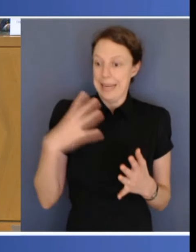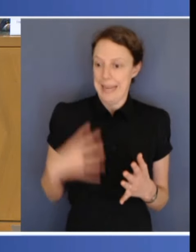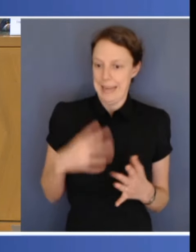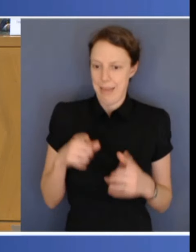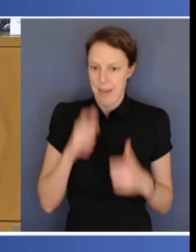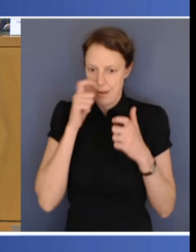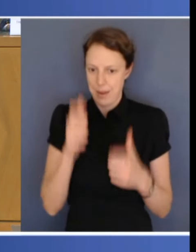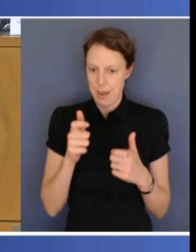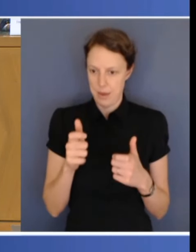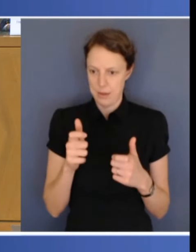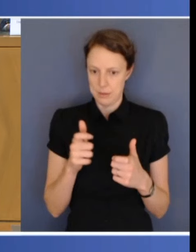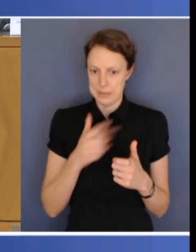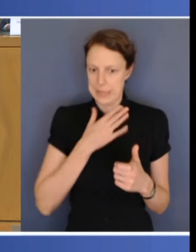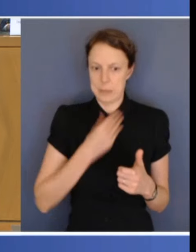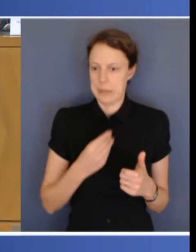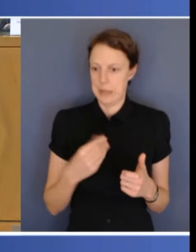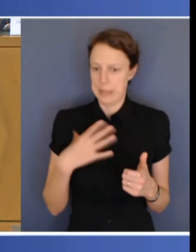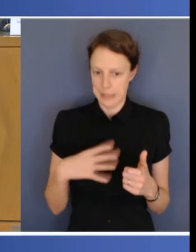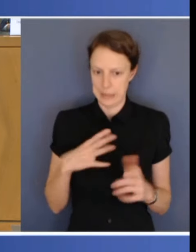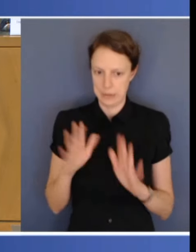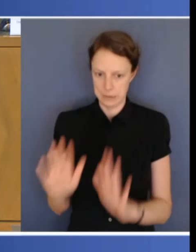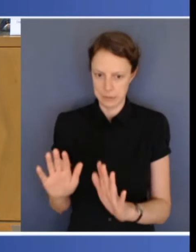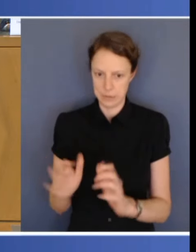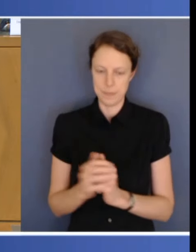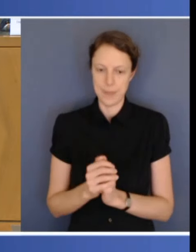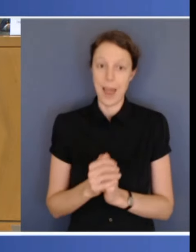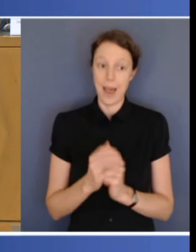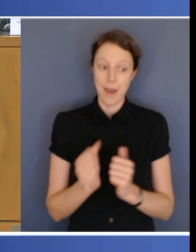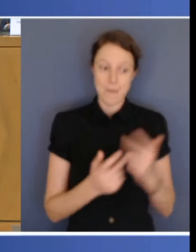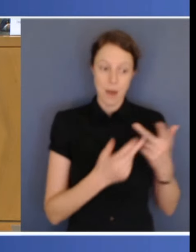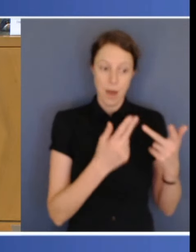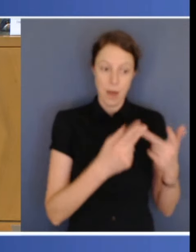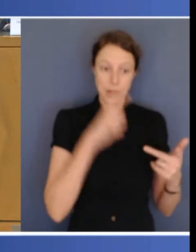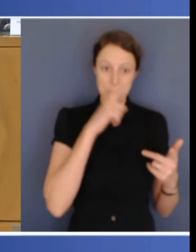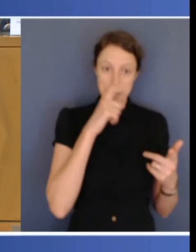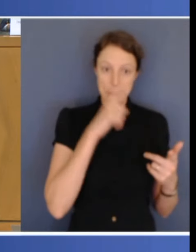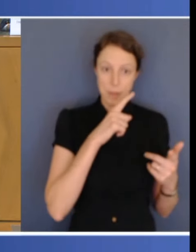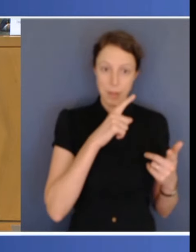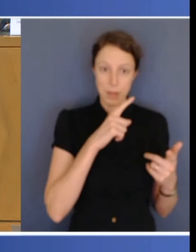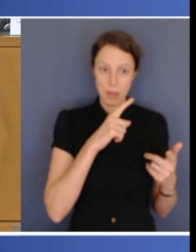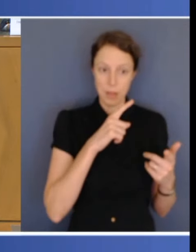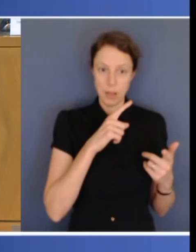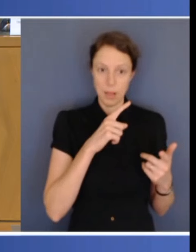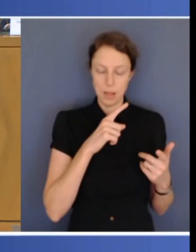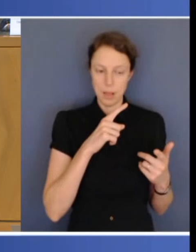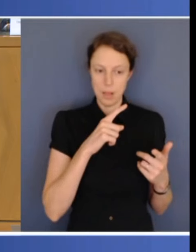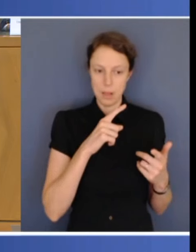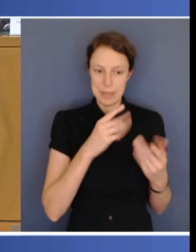are a range of other people who still, currently not everyone with a disability or an issue